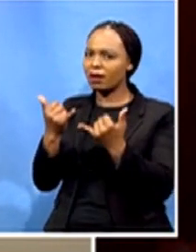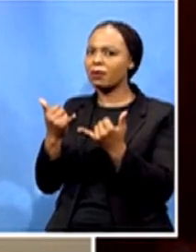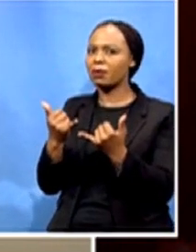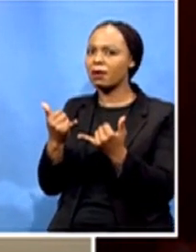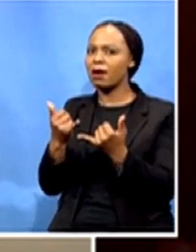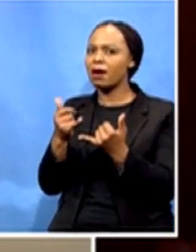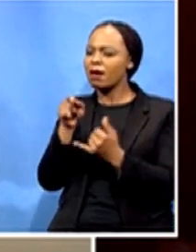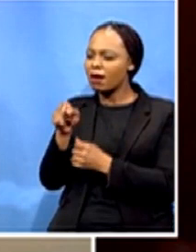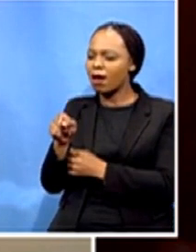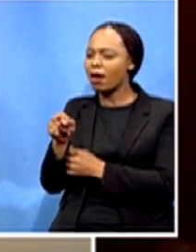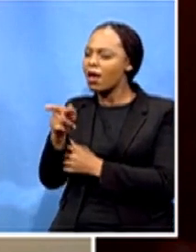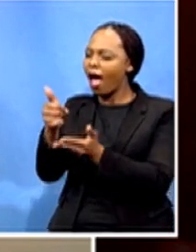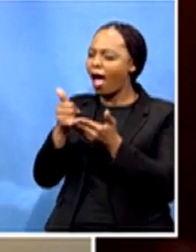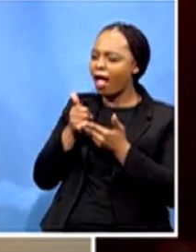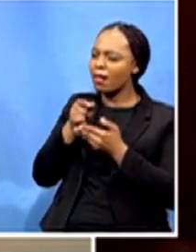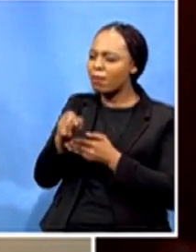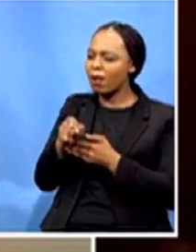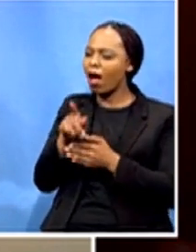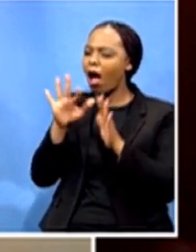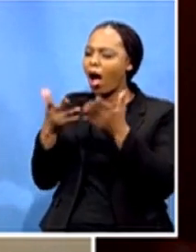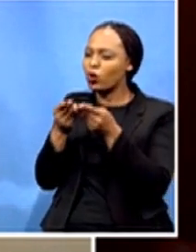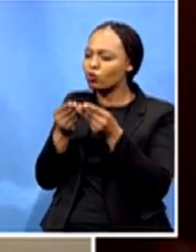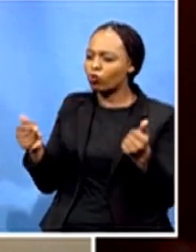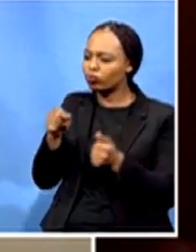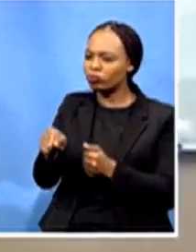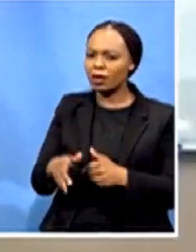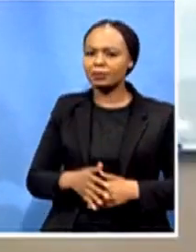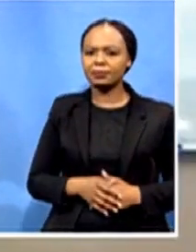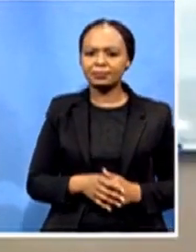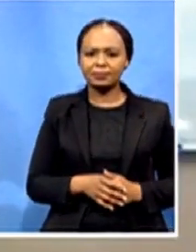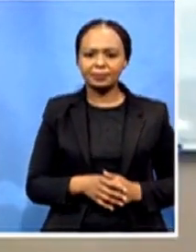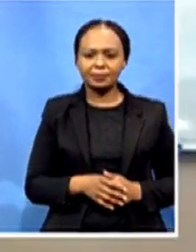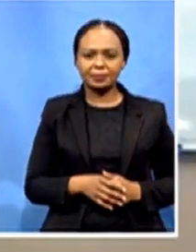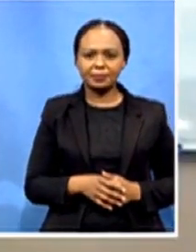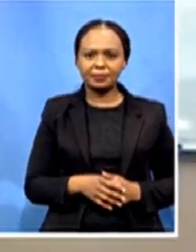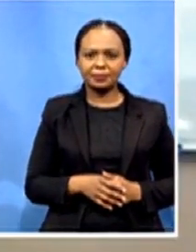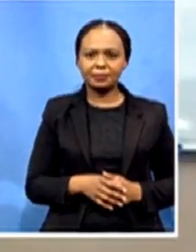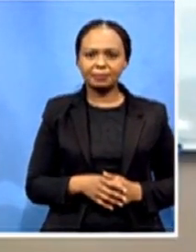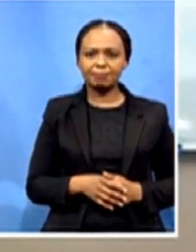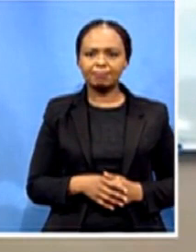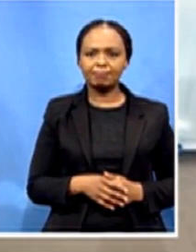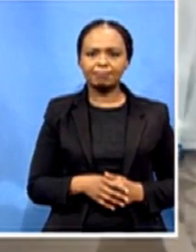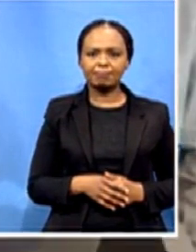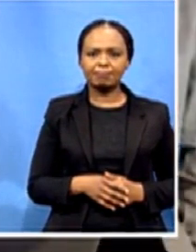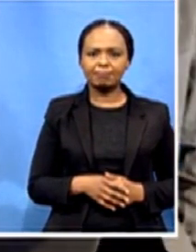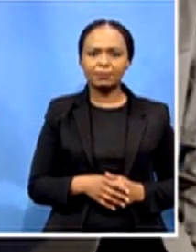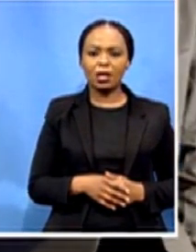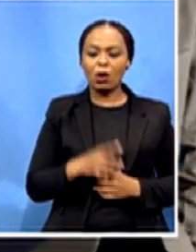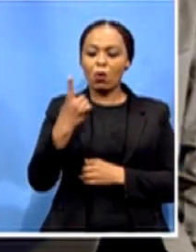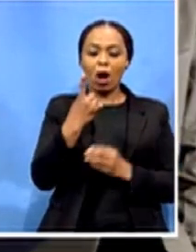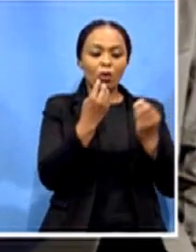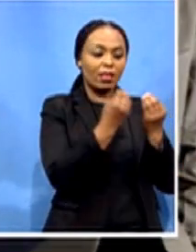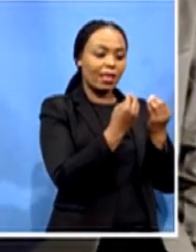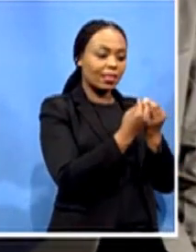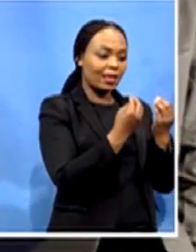solutions yeah sure yeah sure uh well one of the things is that 3d printing is now readily available